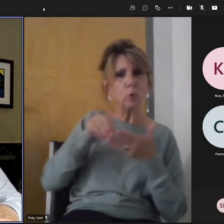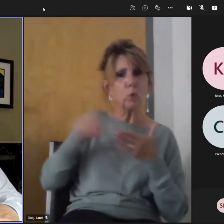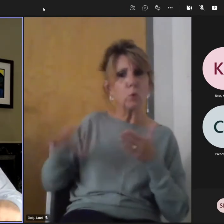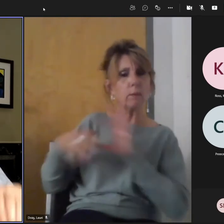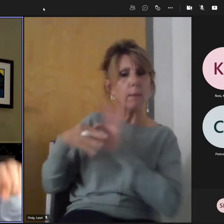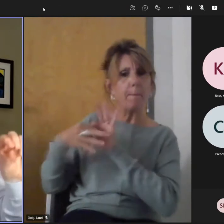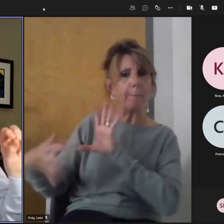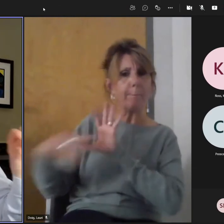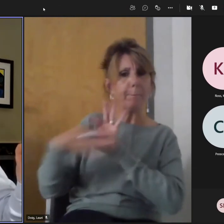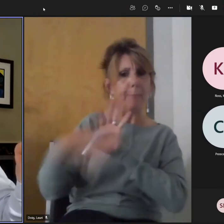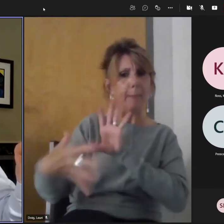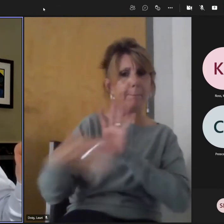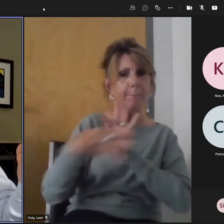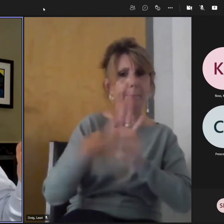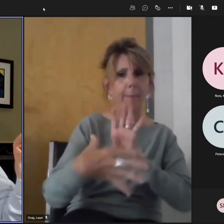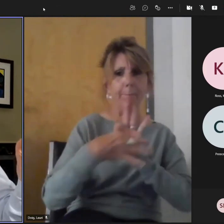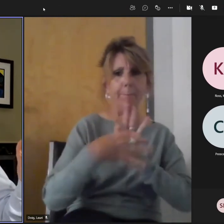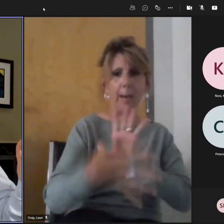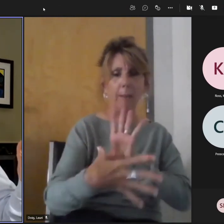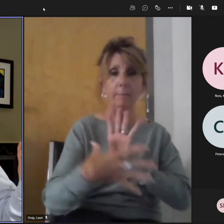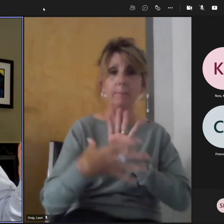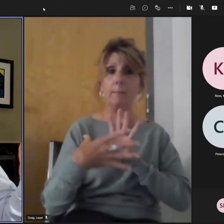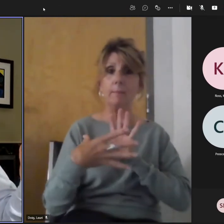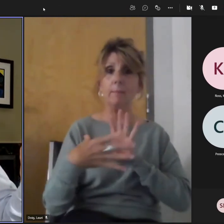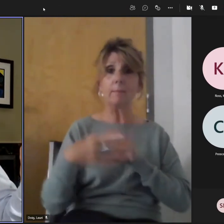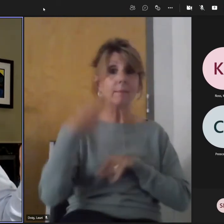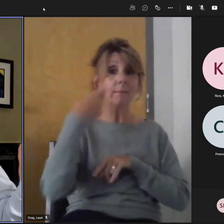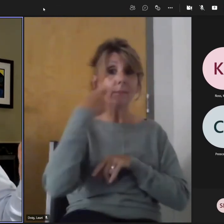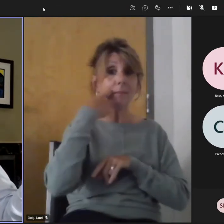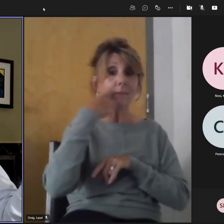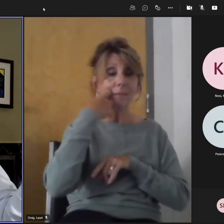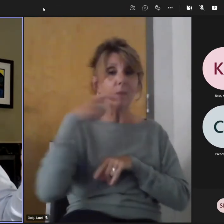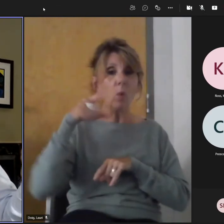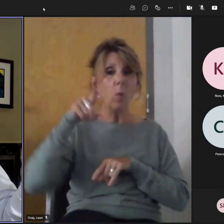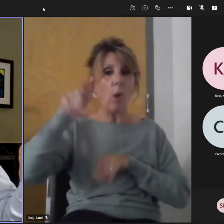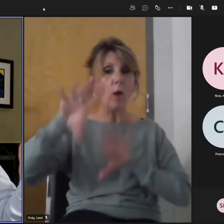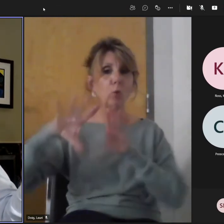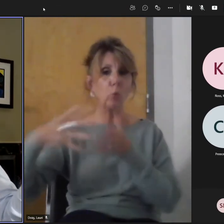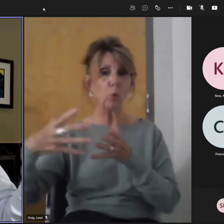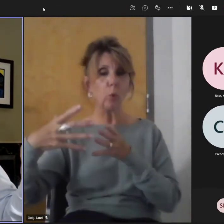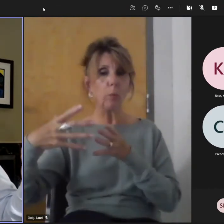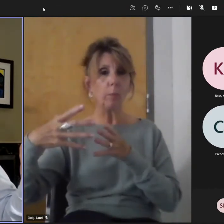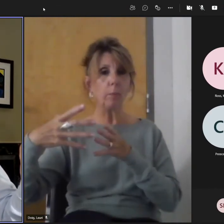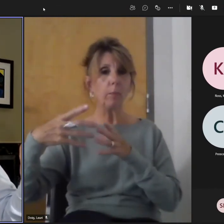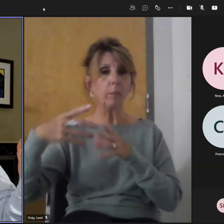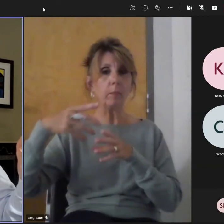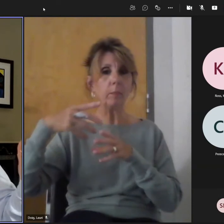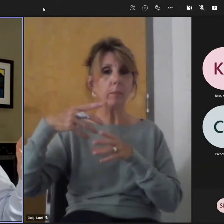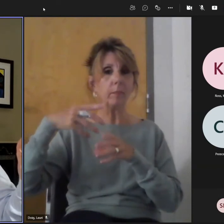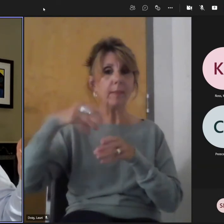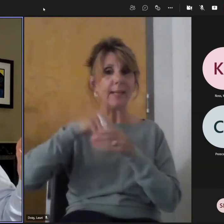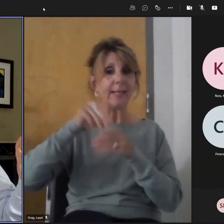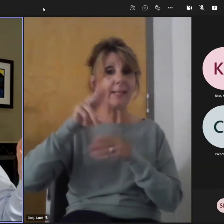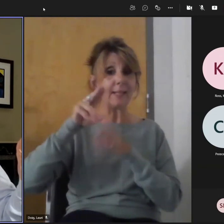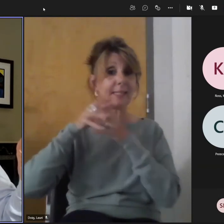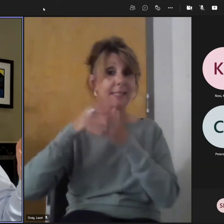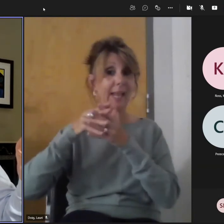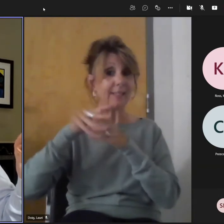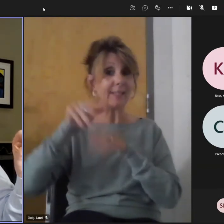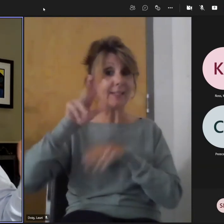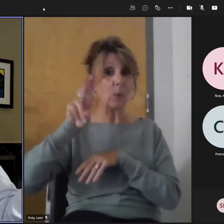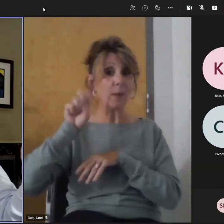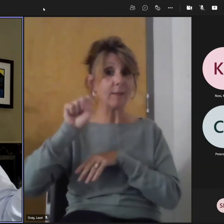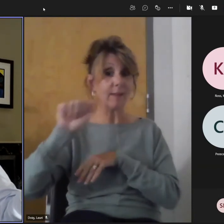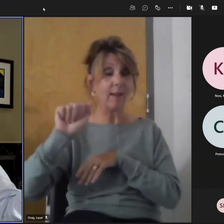doing? And one of the streams I have recently with a group in one of the parts of the US is that they